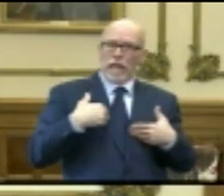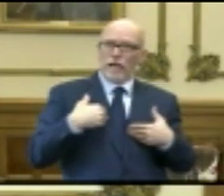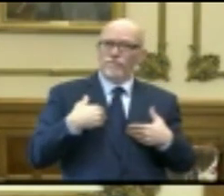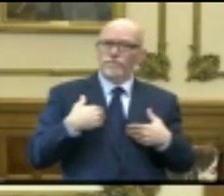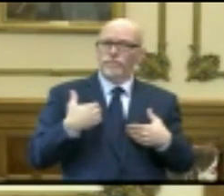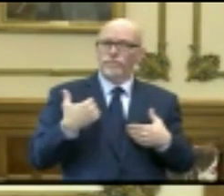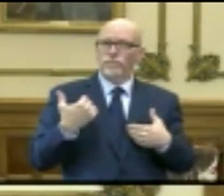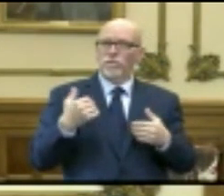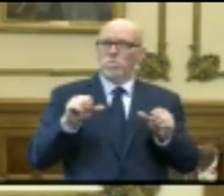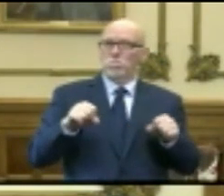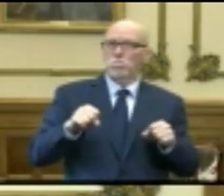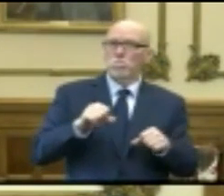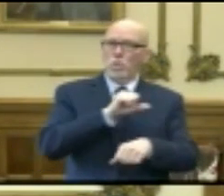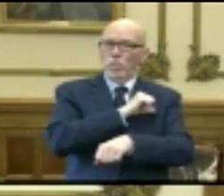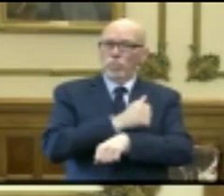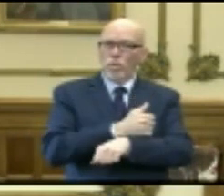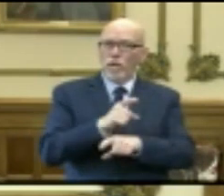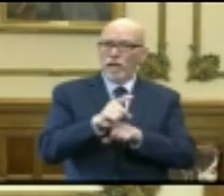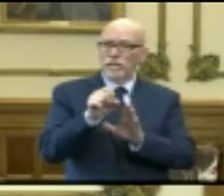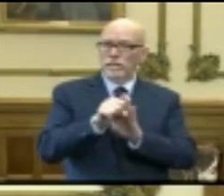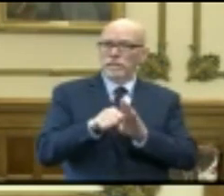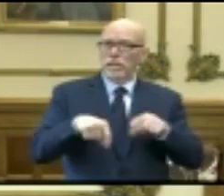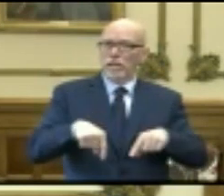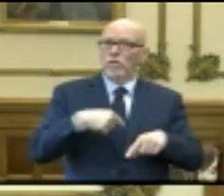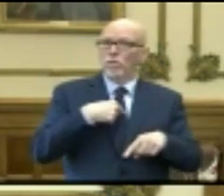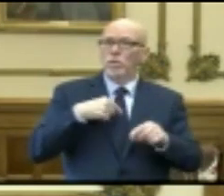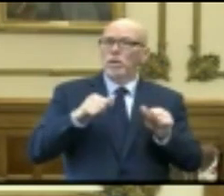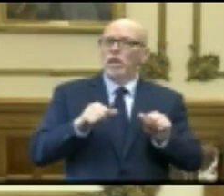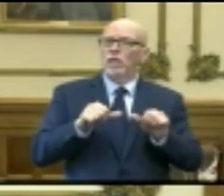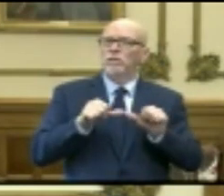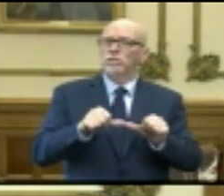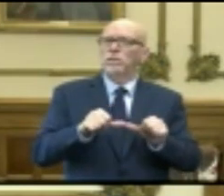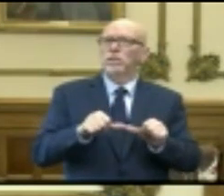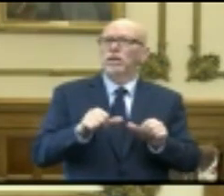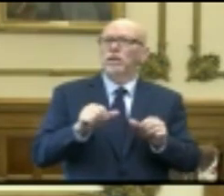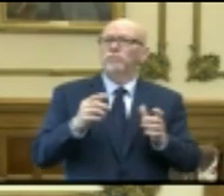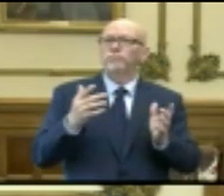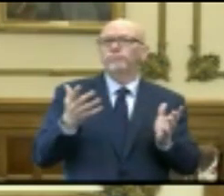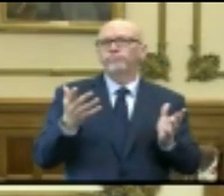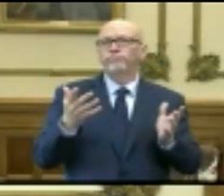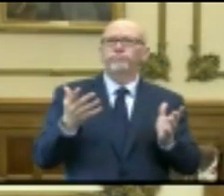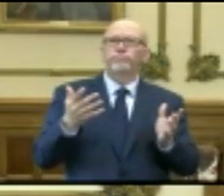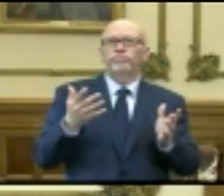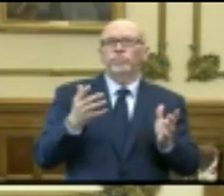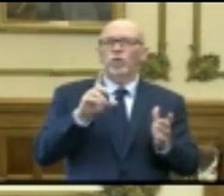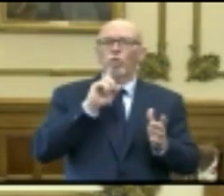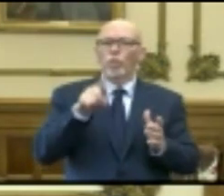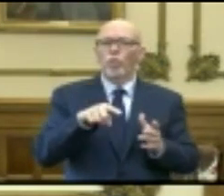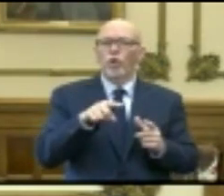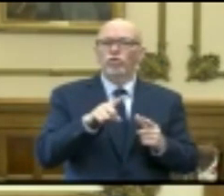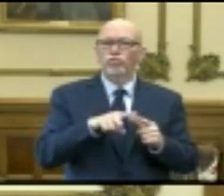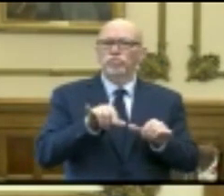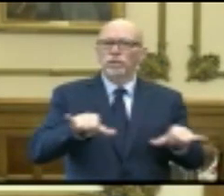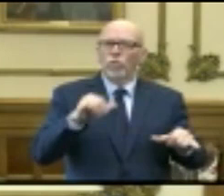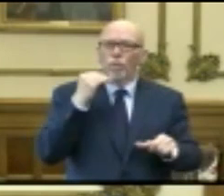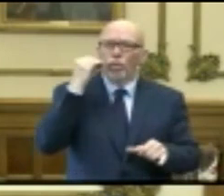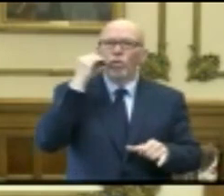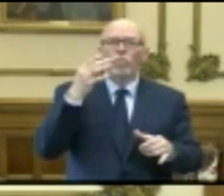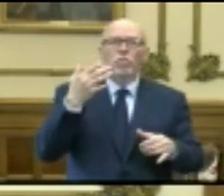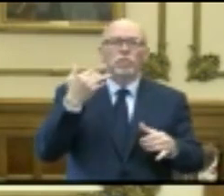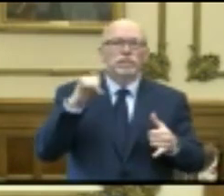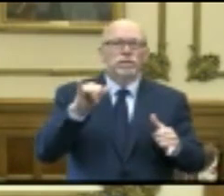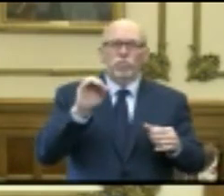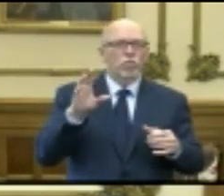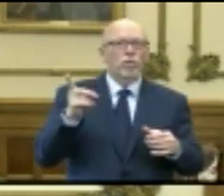we have the latitude as a state to remain maybe under the orders to stay at home and such?